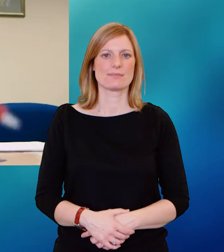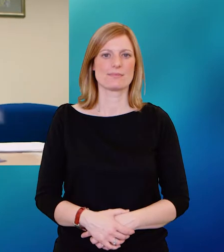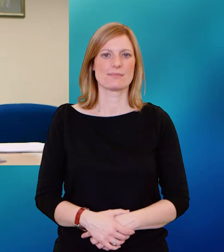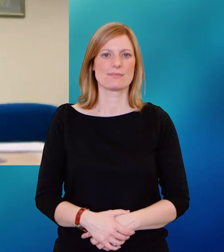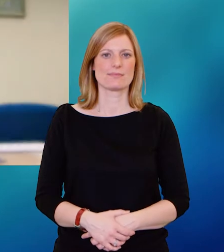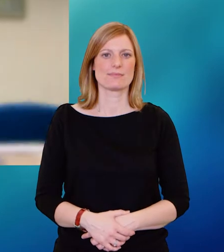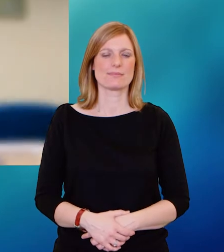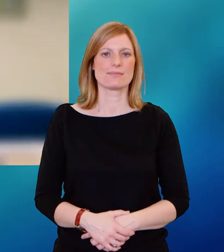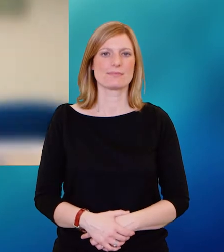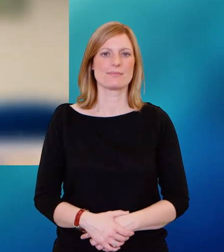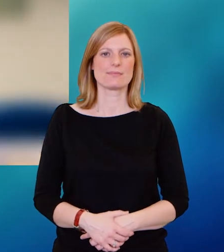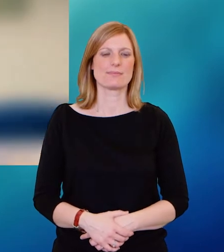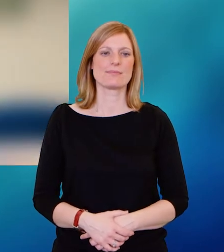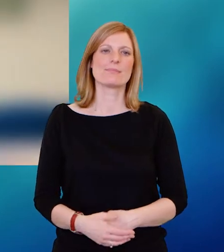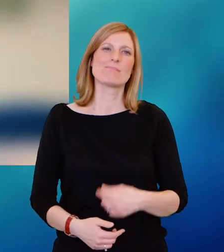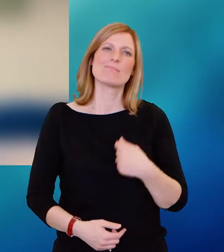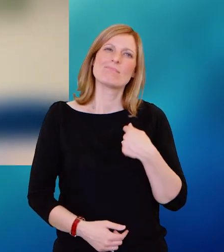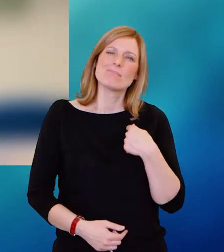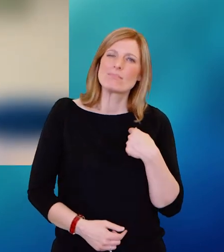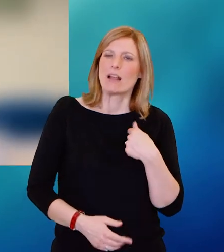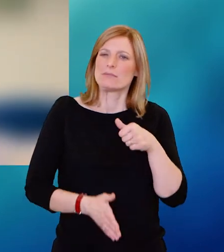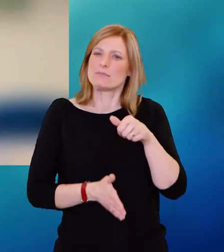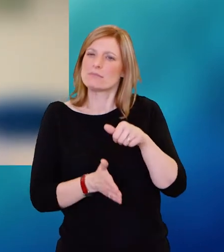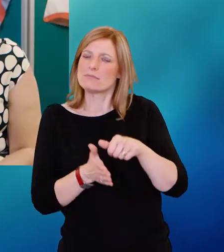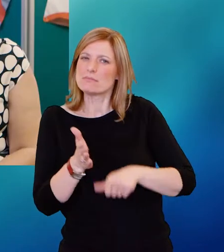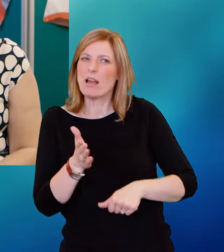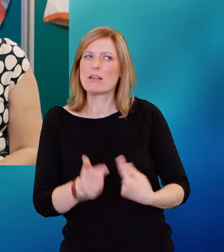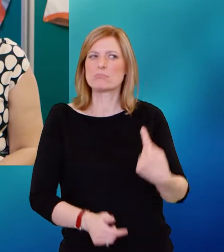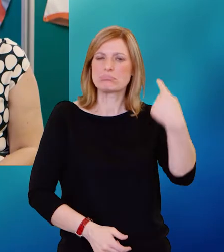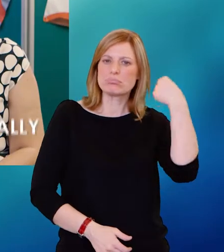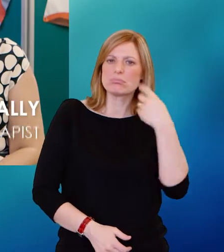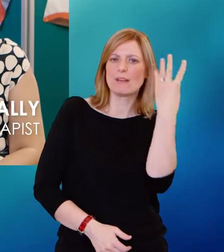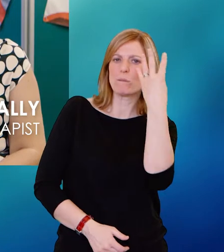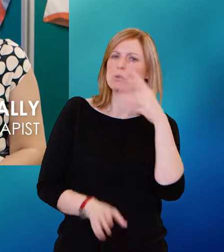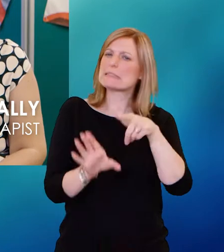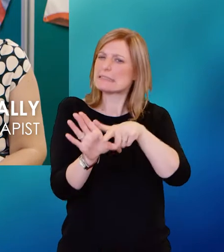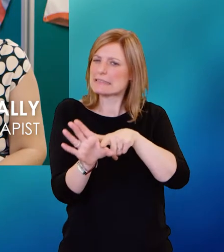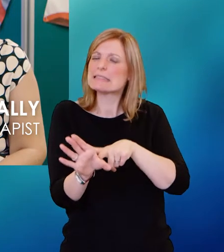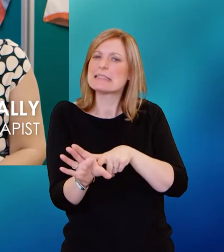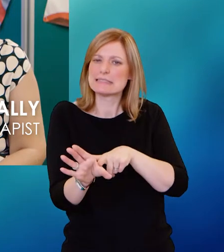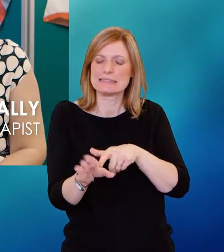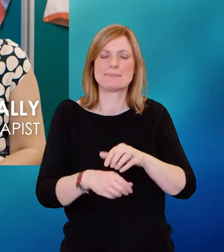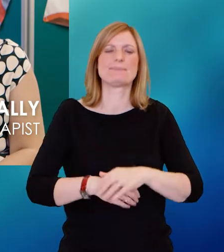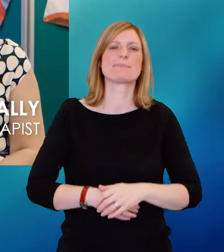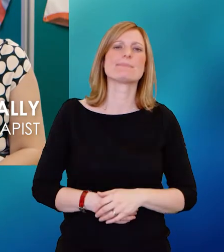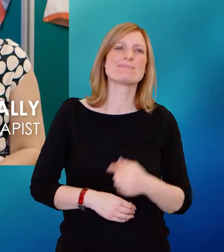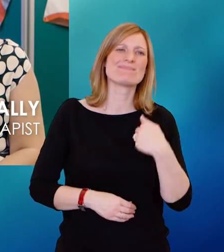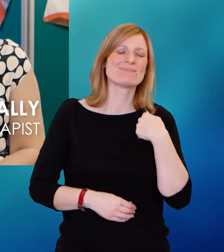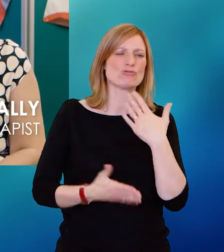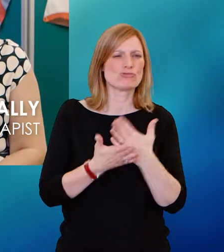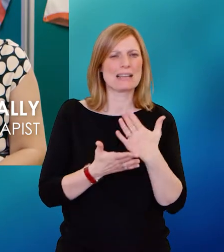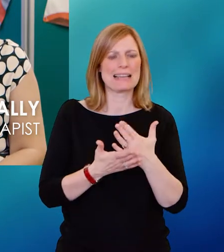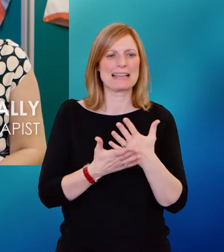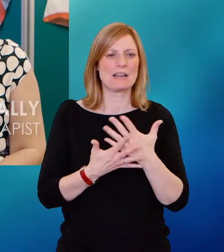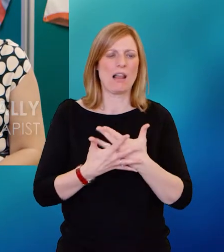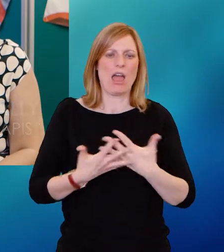My journey started nearly 14 years ago where I had a lot of traumas in my